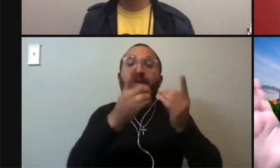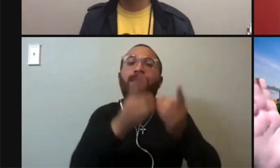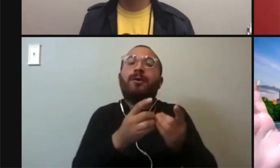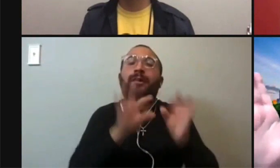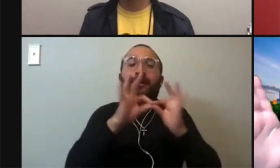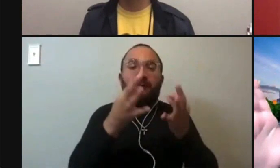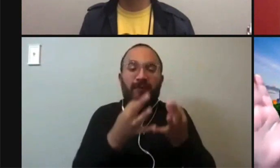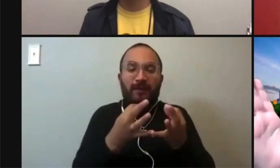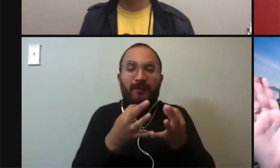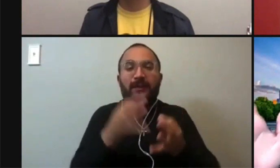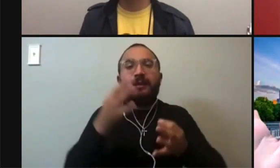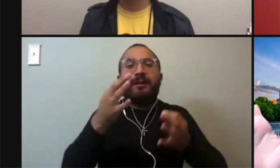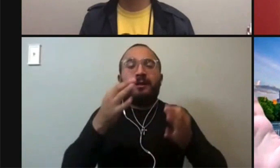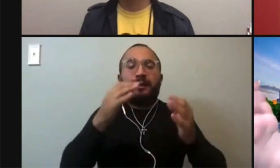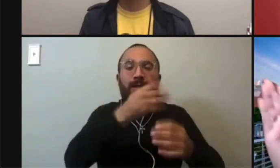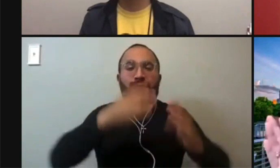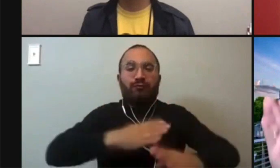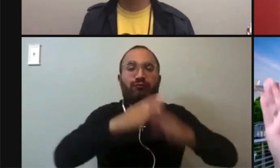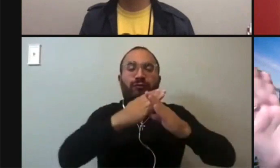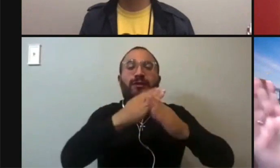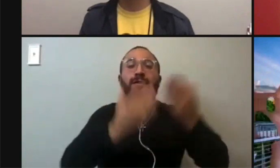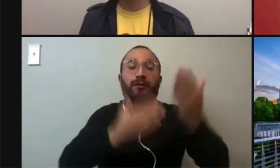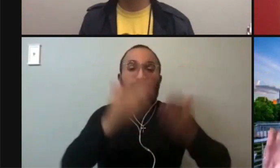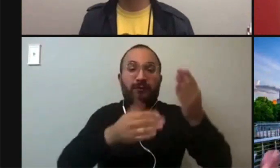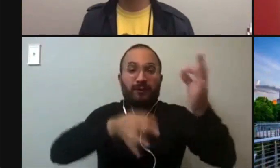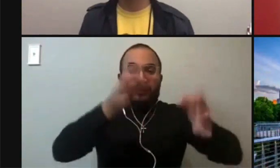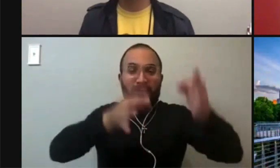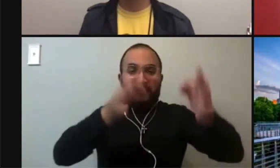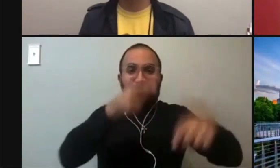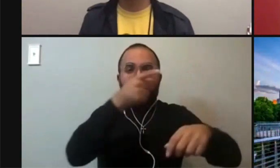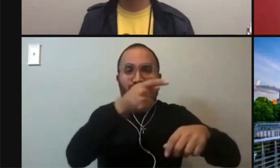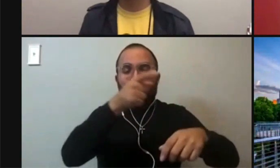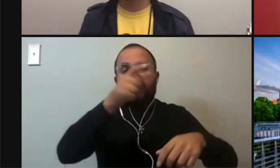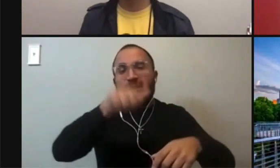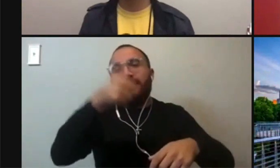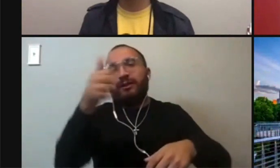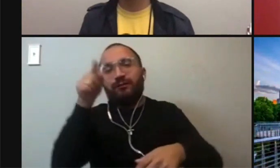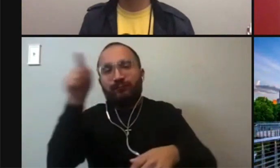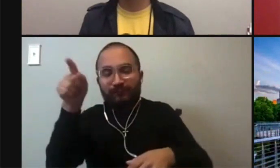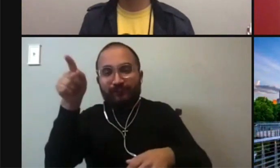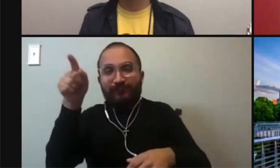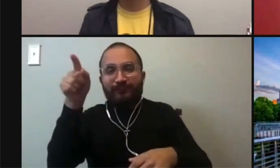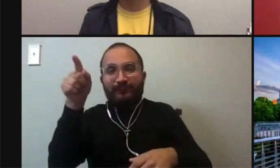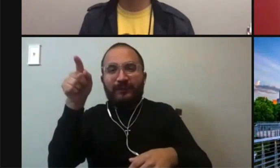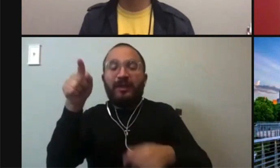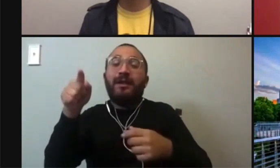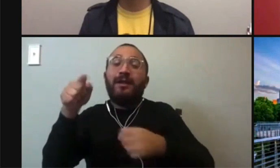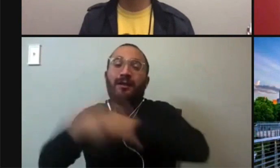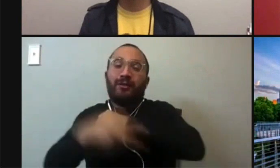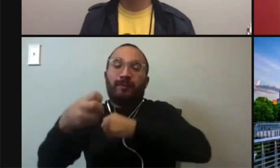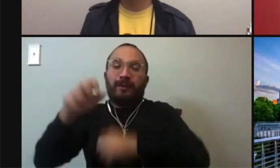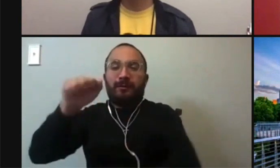and Protective, Department of Family and Protective Services cases end up at the Supreme Court. And then there's another high court, the Texas Court of Criminal Appeals.